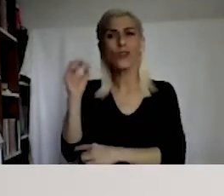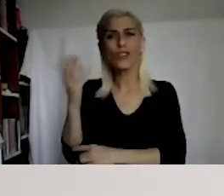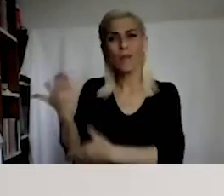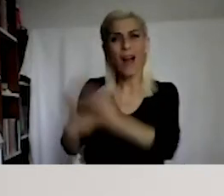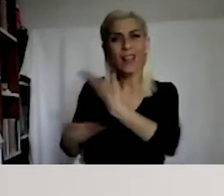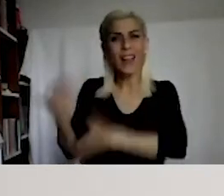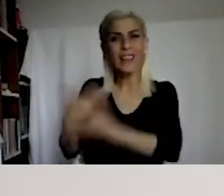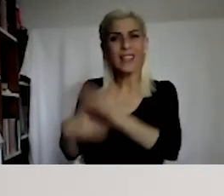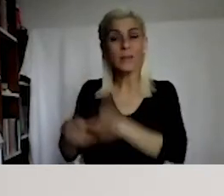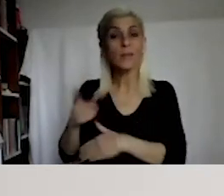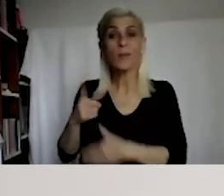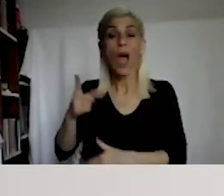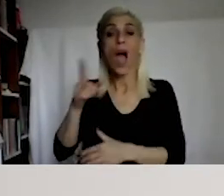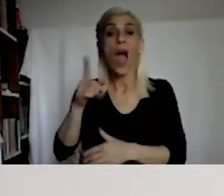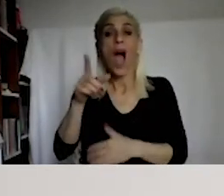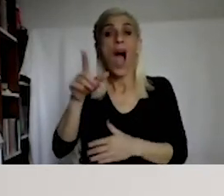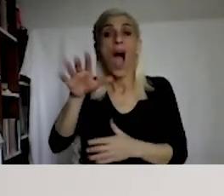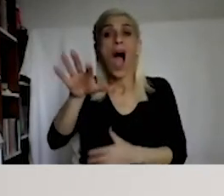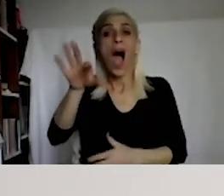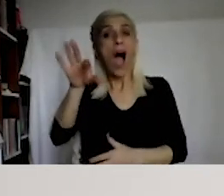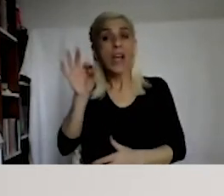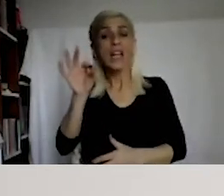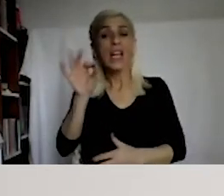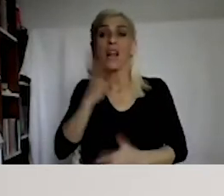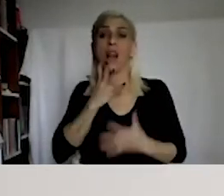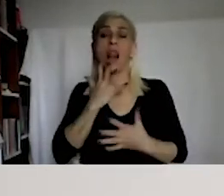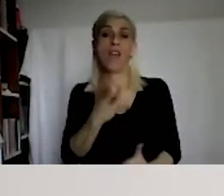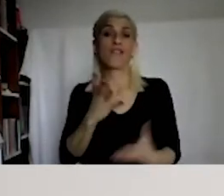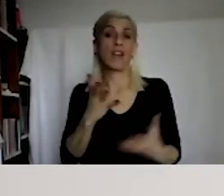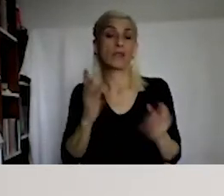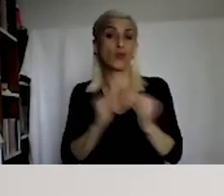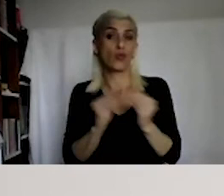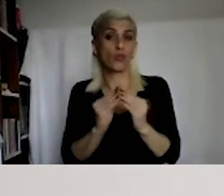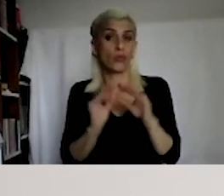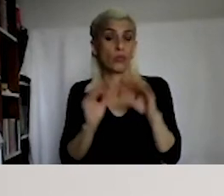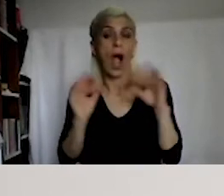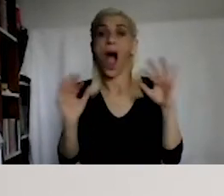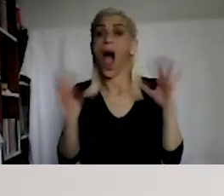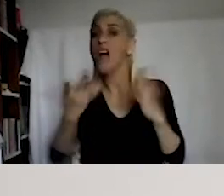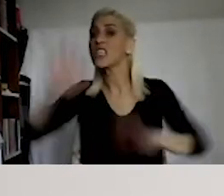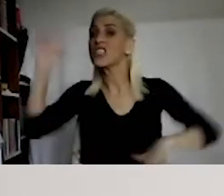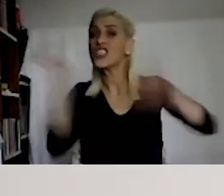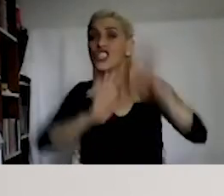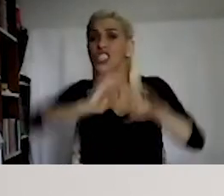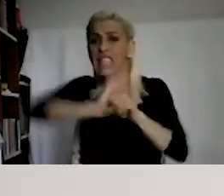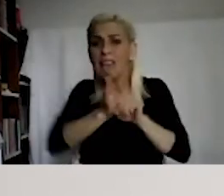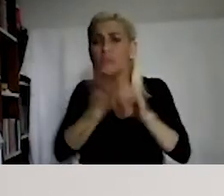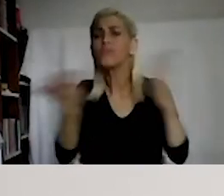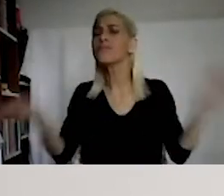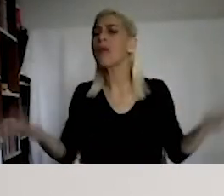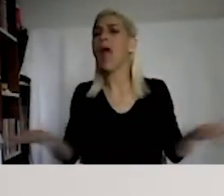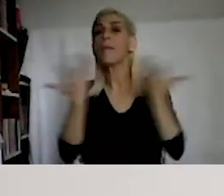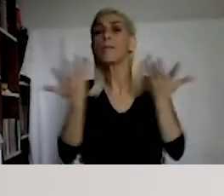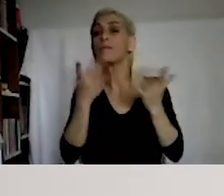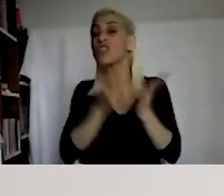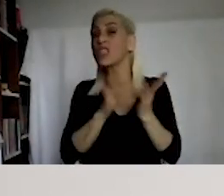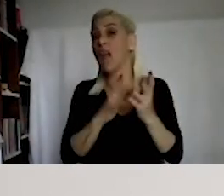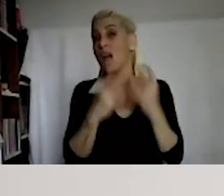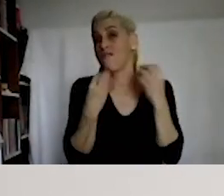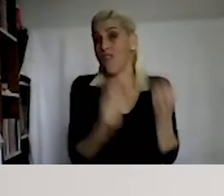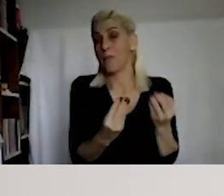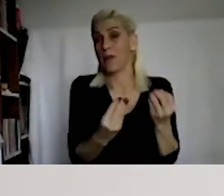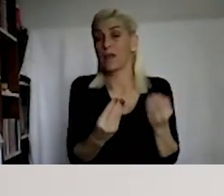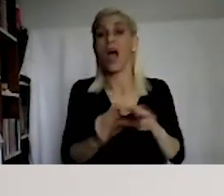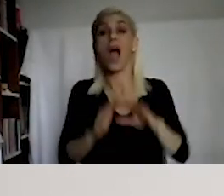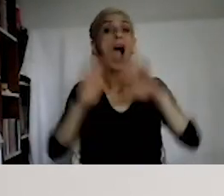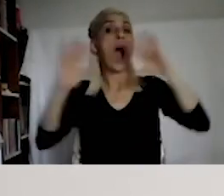hate speech, to what extent one incident is hate speech? To what extent it is a right